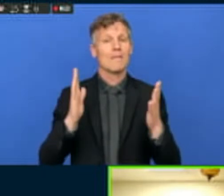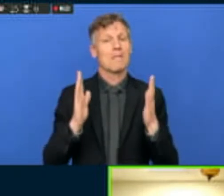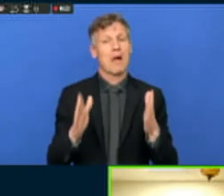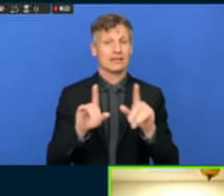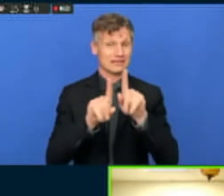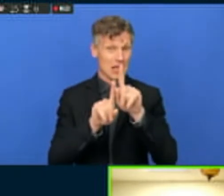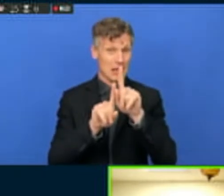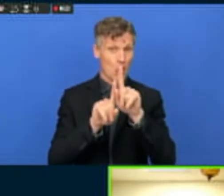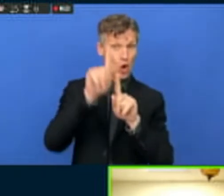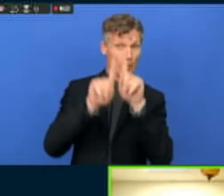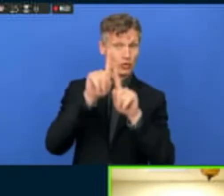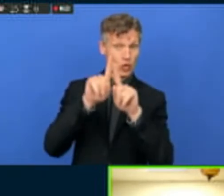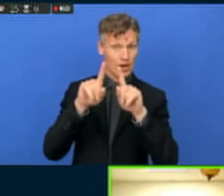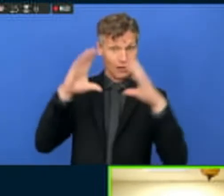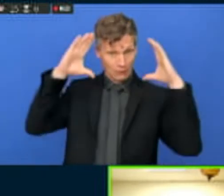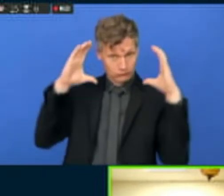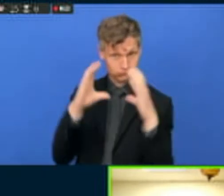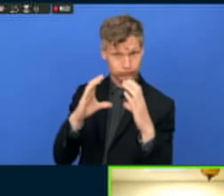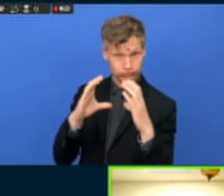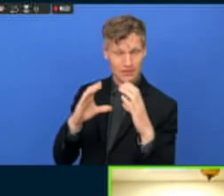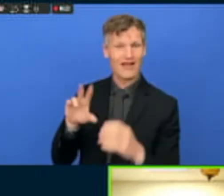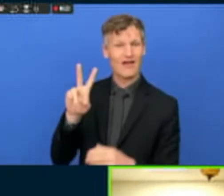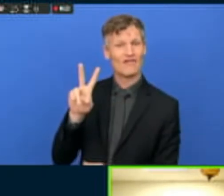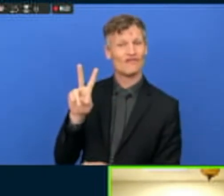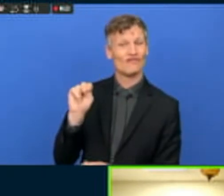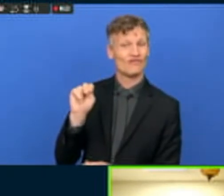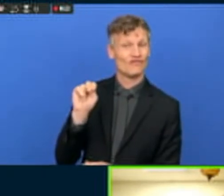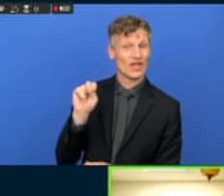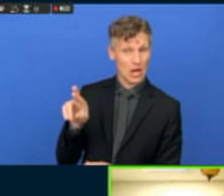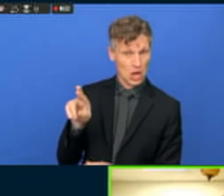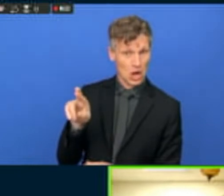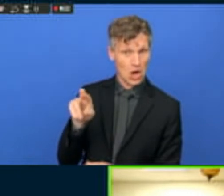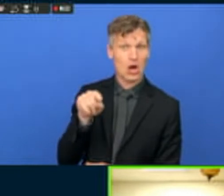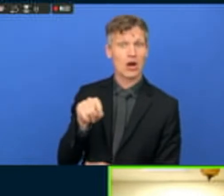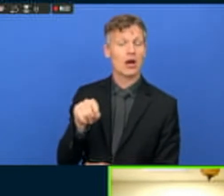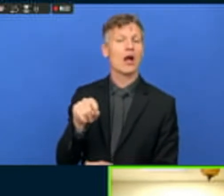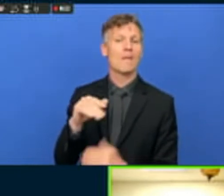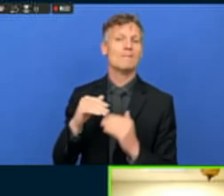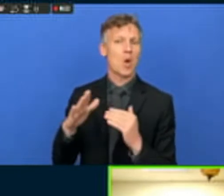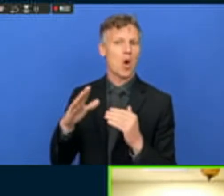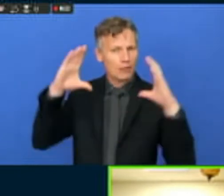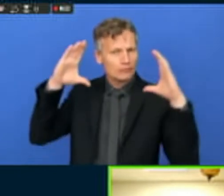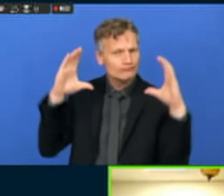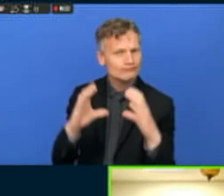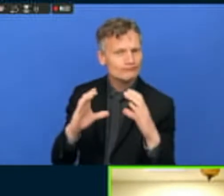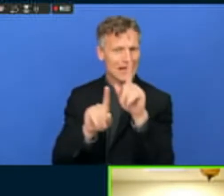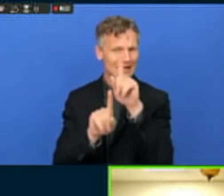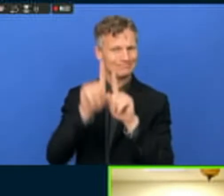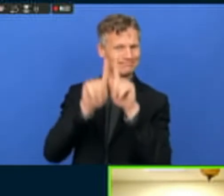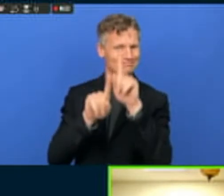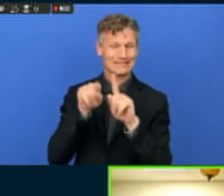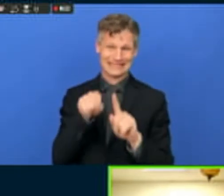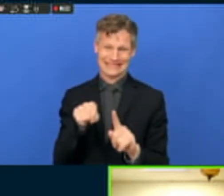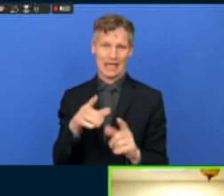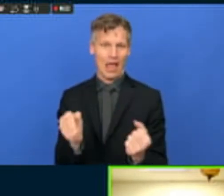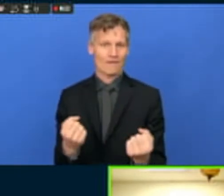nationally determined contributions. That is absolutely critical to mobilize the power of cities in